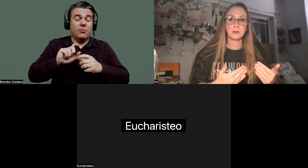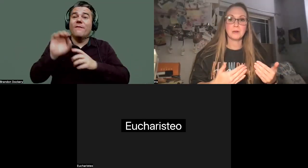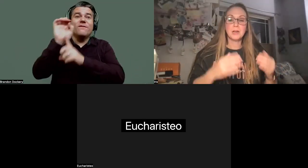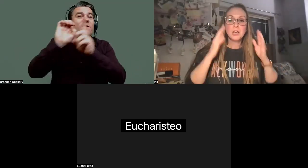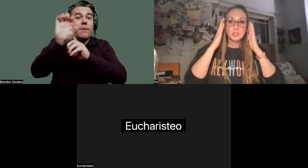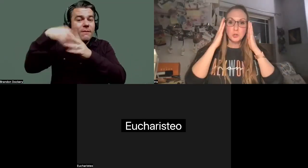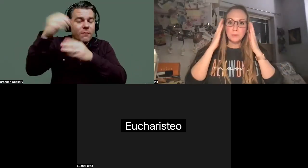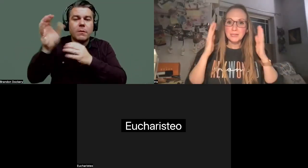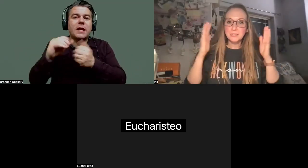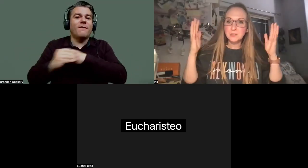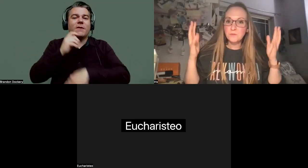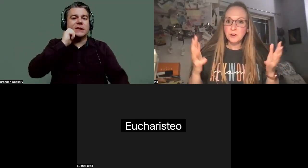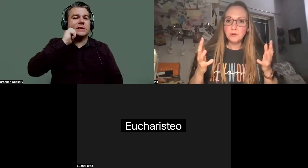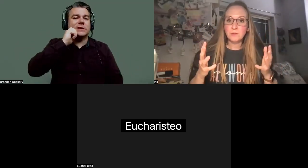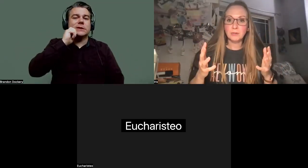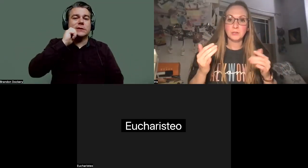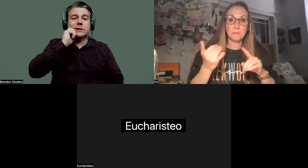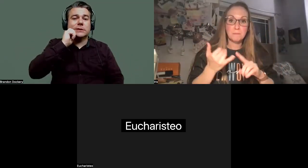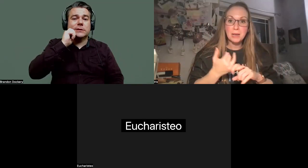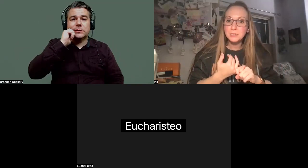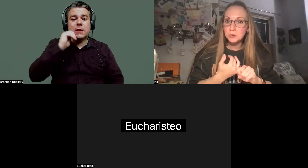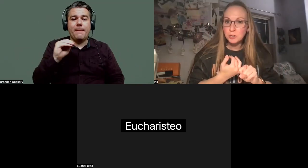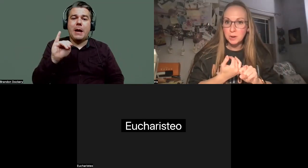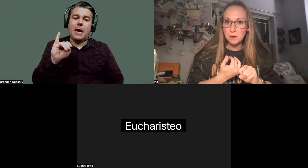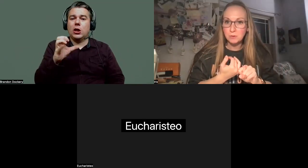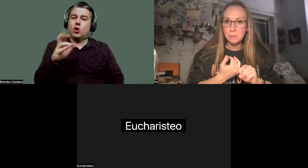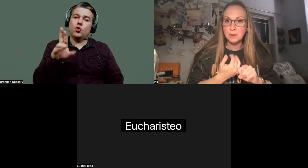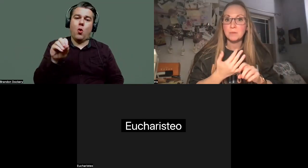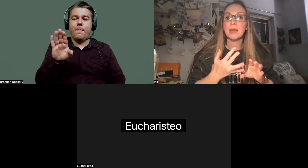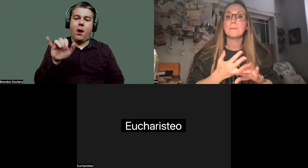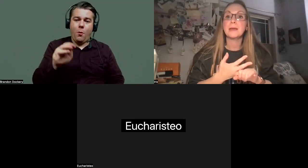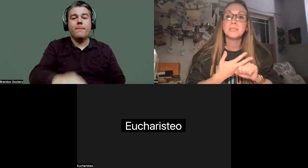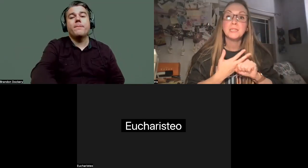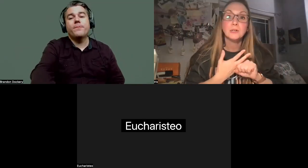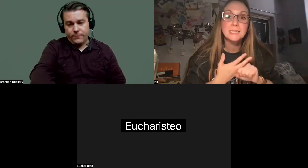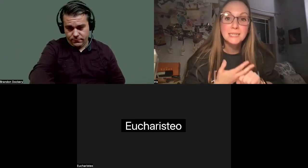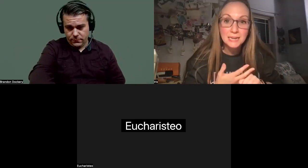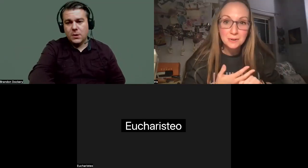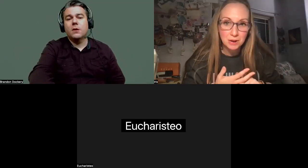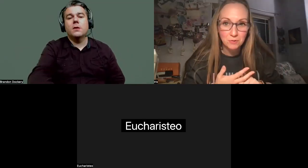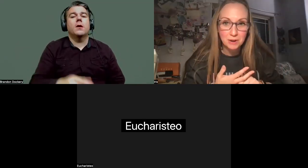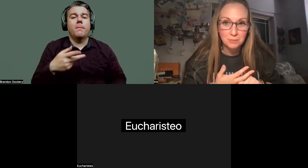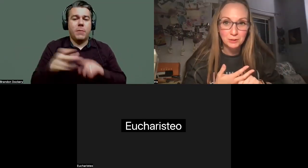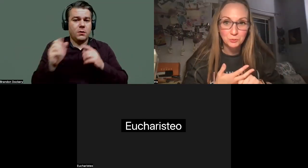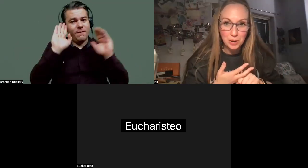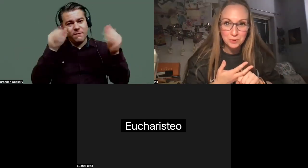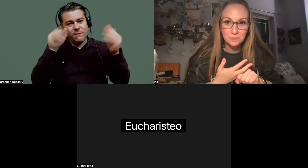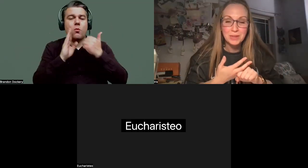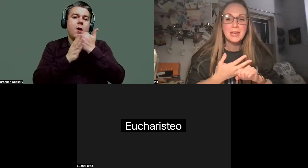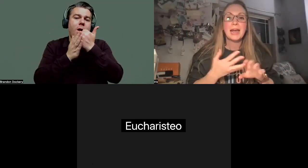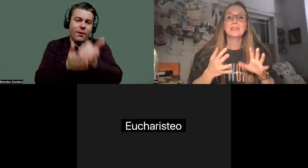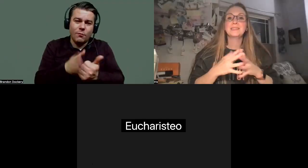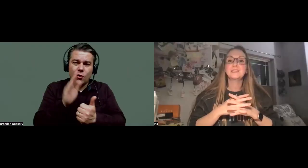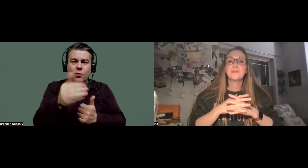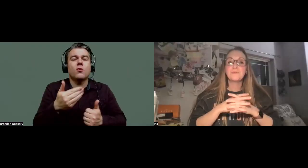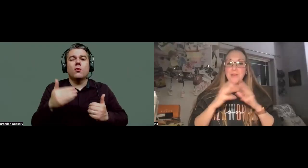microbiome. So Plexus is very focused on balancing our gut microbiome and balancing our skin microbiome as well.